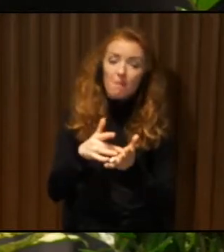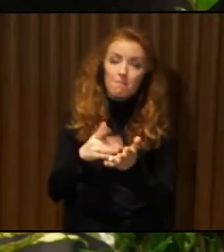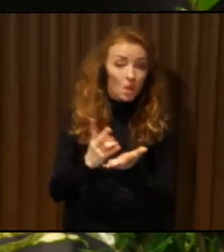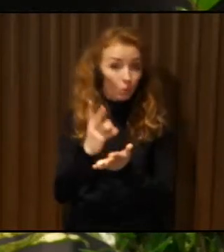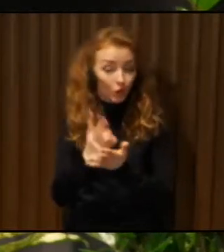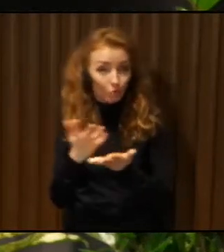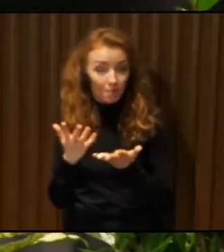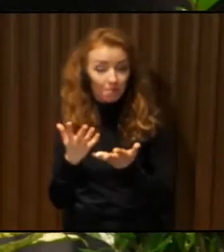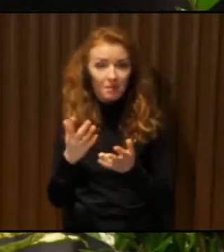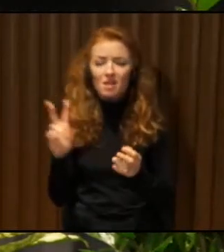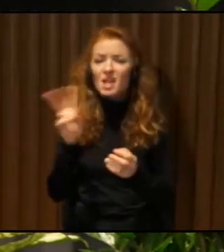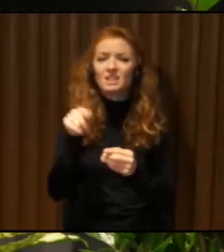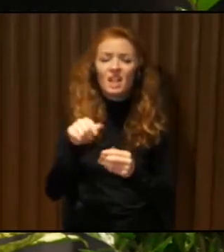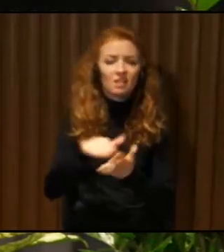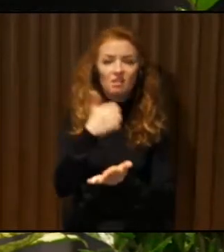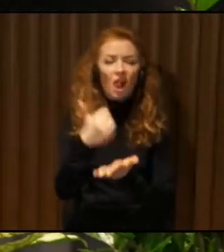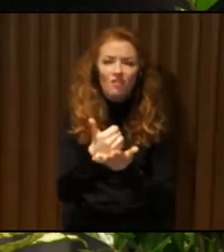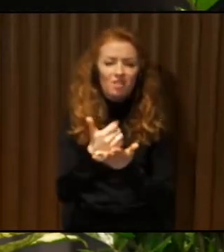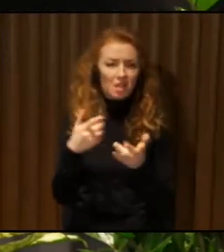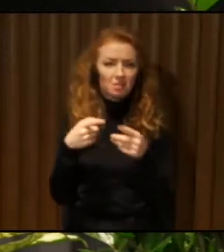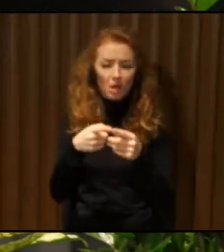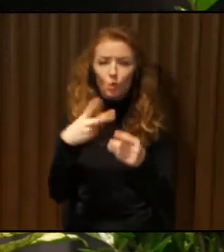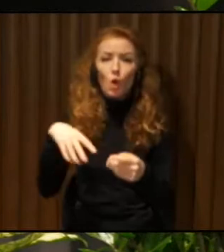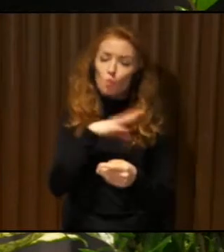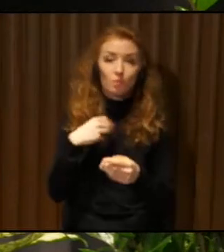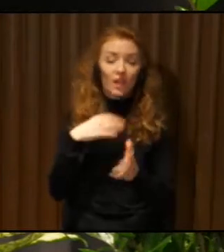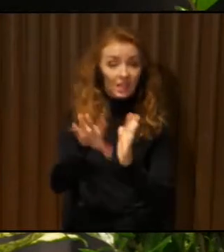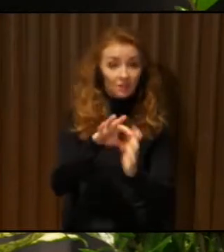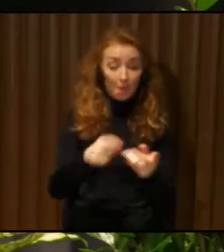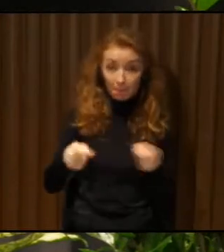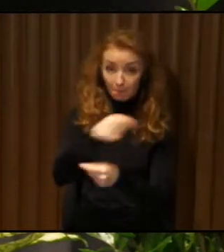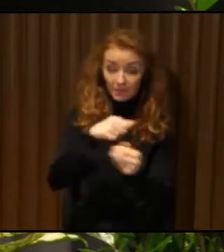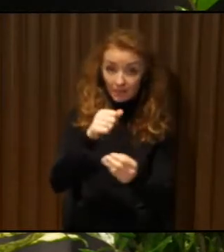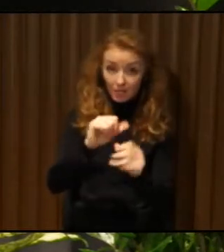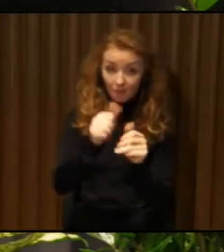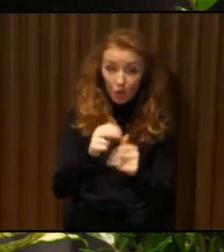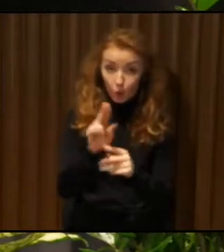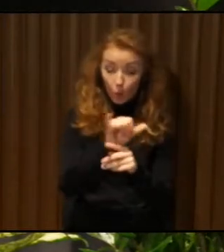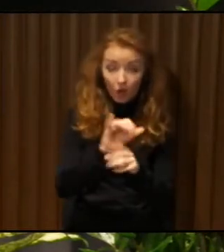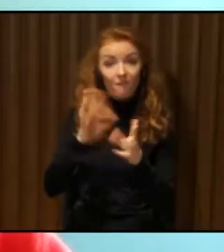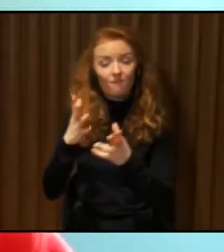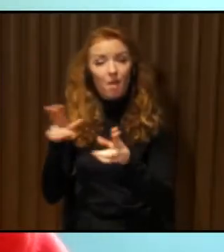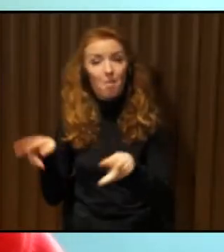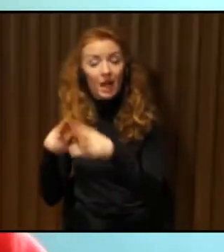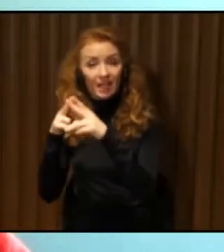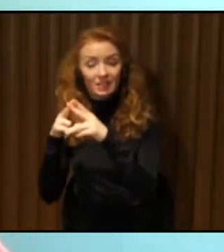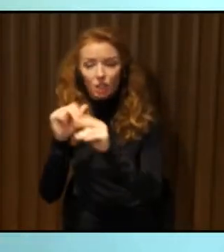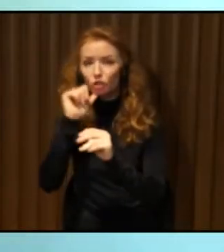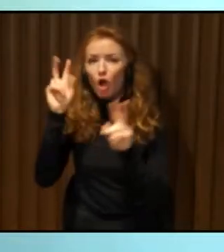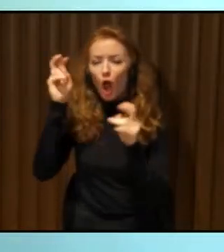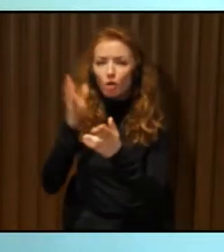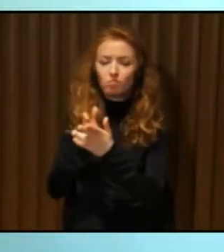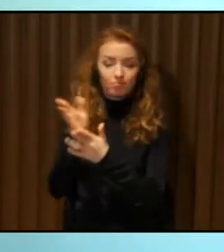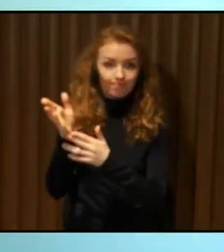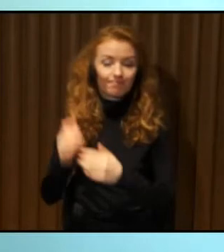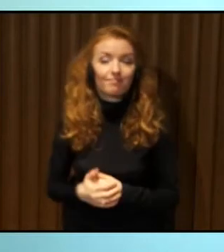guide us closer to the stars, to this objective? I would say both of us. Okay.